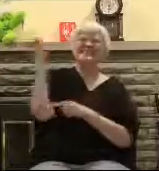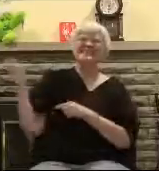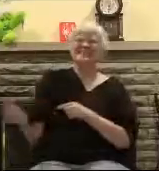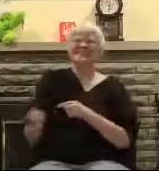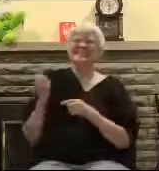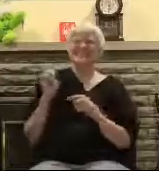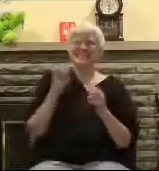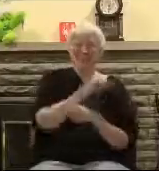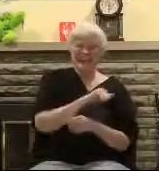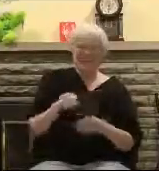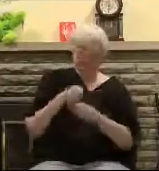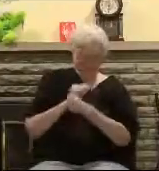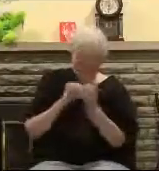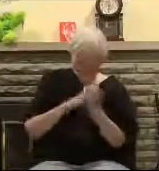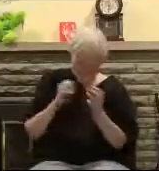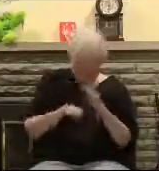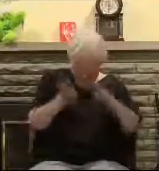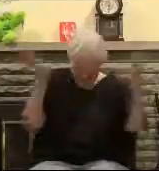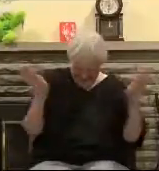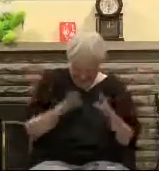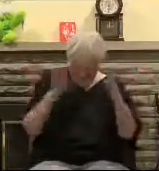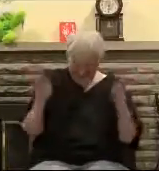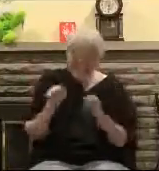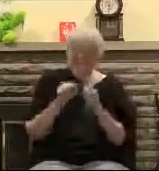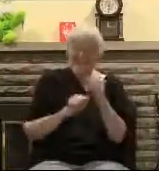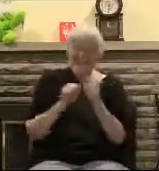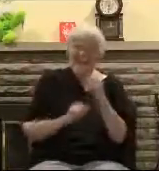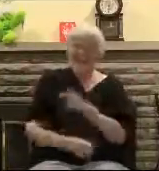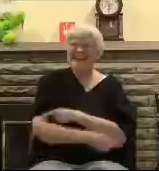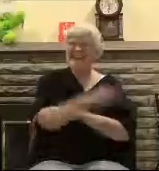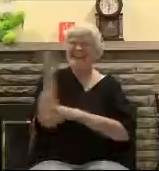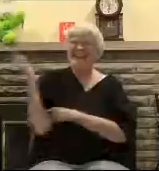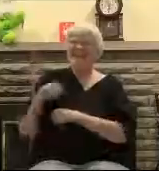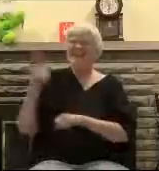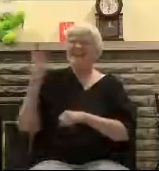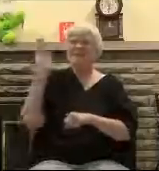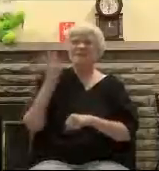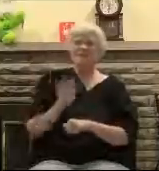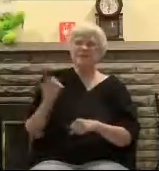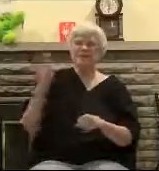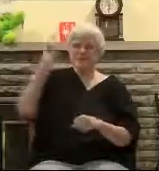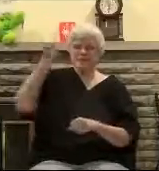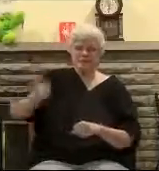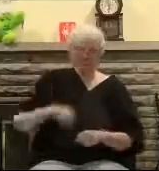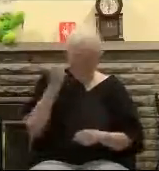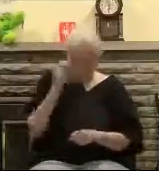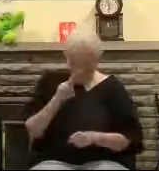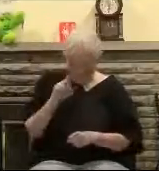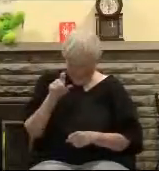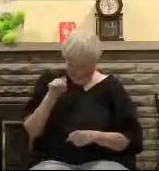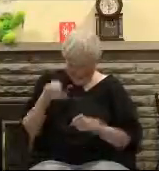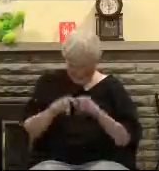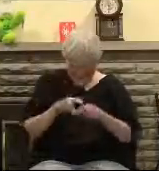couldn't land on a Sunday every day The 4th of July Let's say in 1776 Let's say it was on a Friday